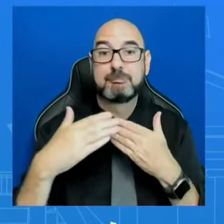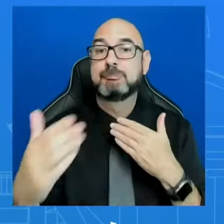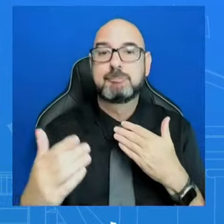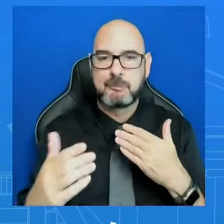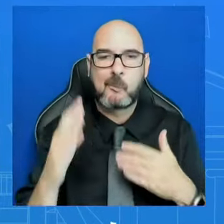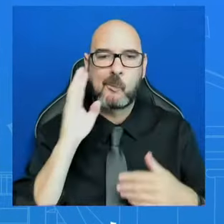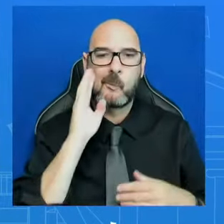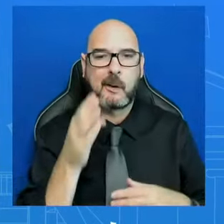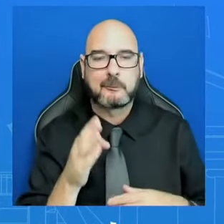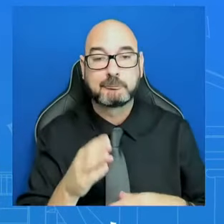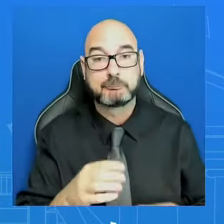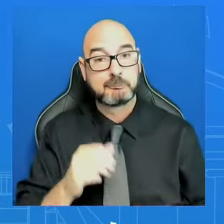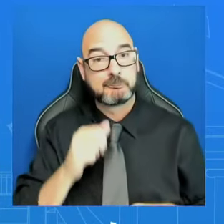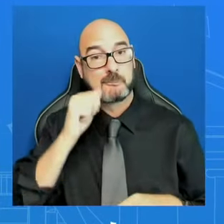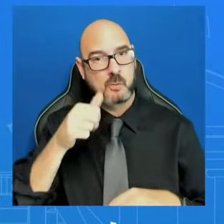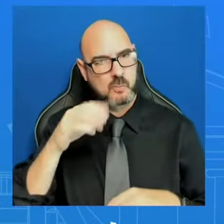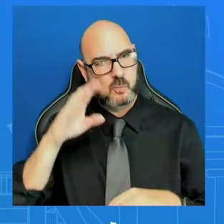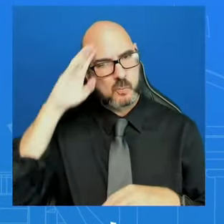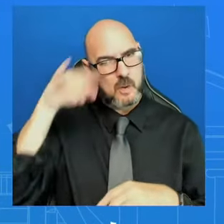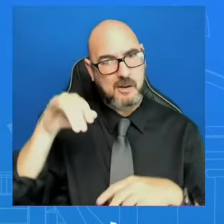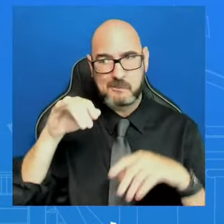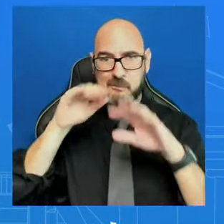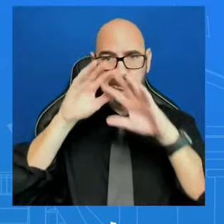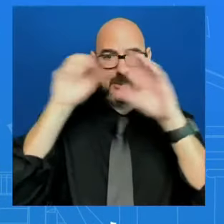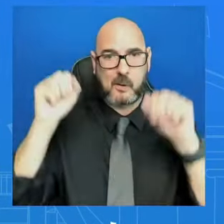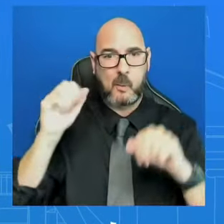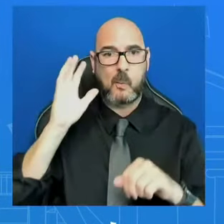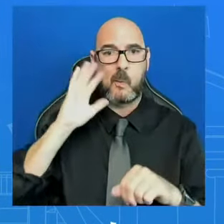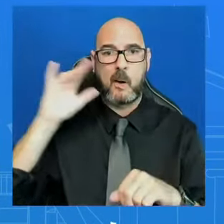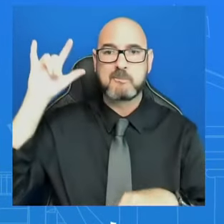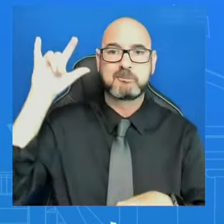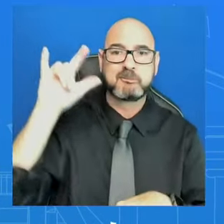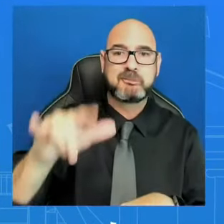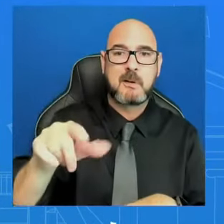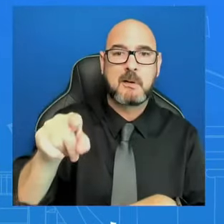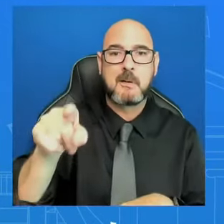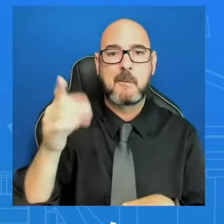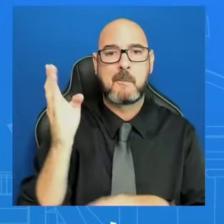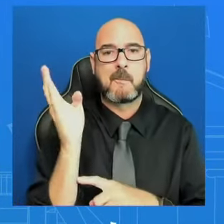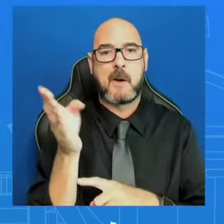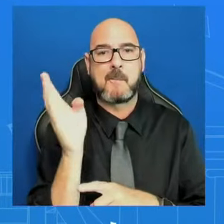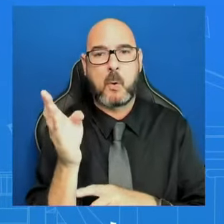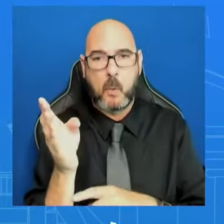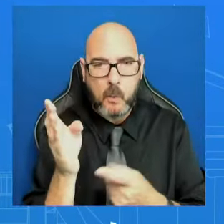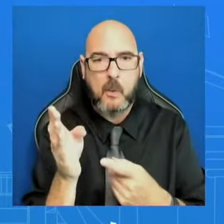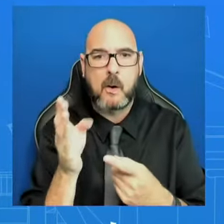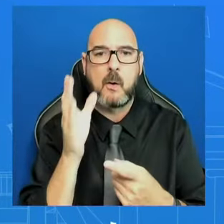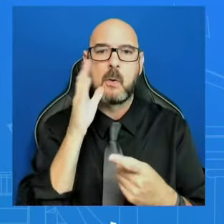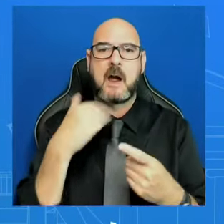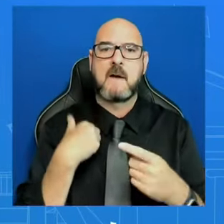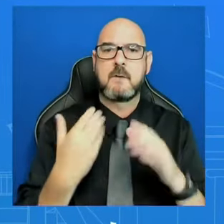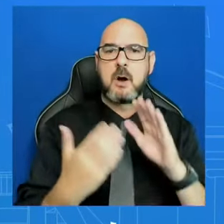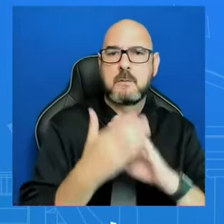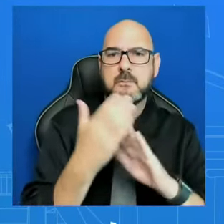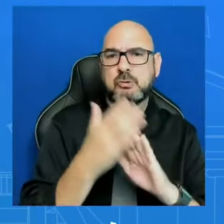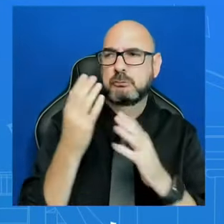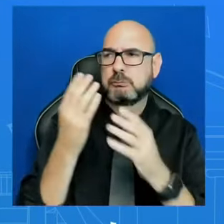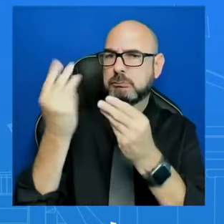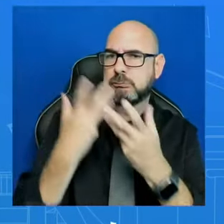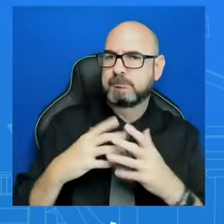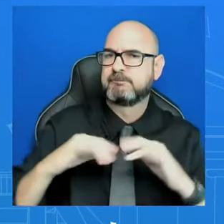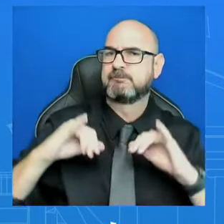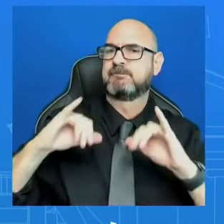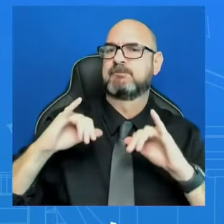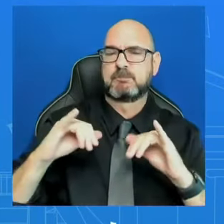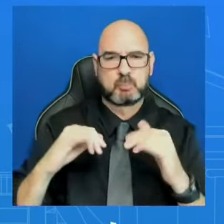know, the president is going to be traveling to Baltimore, where he will receive an operational update on response efforts from the Unified